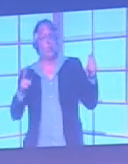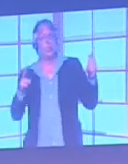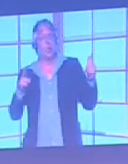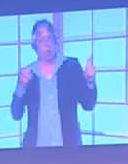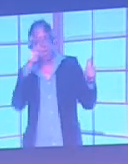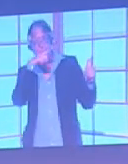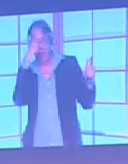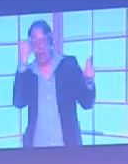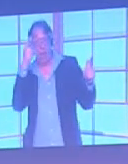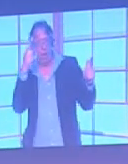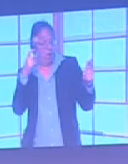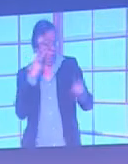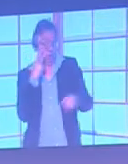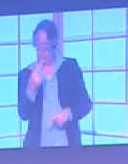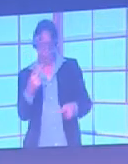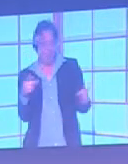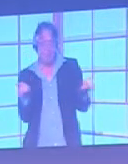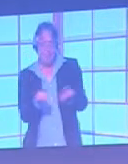them apart.